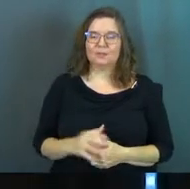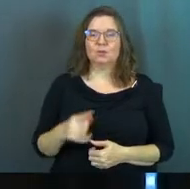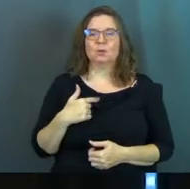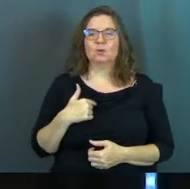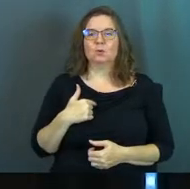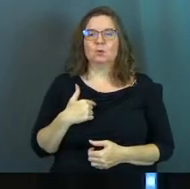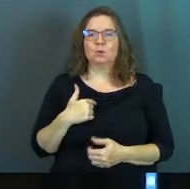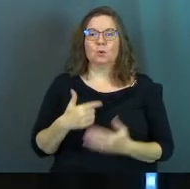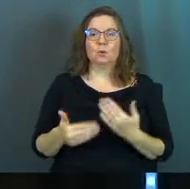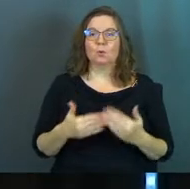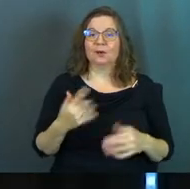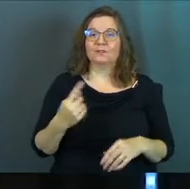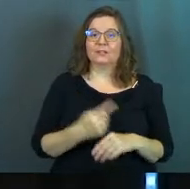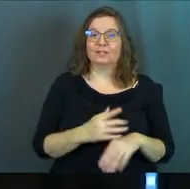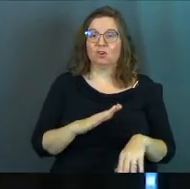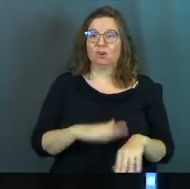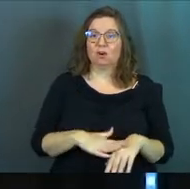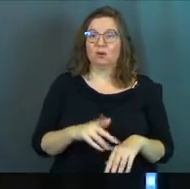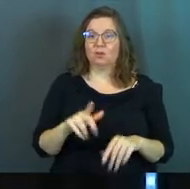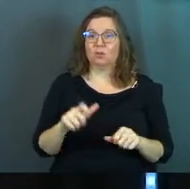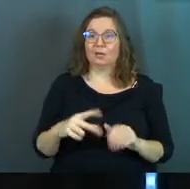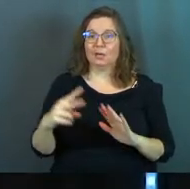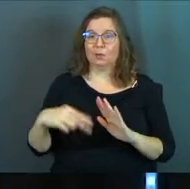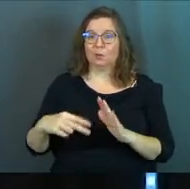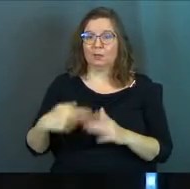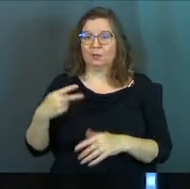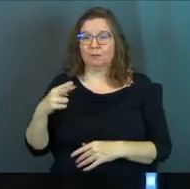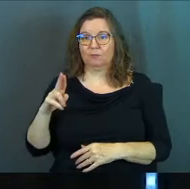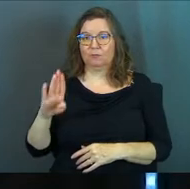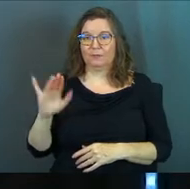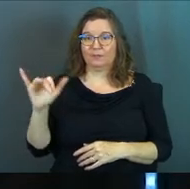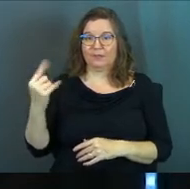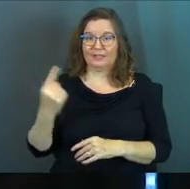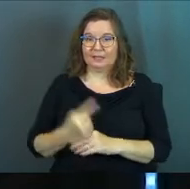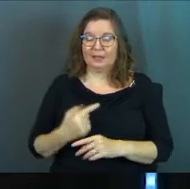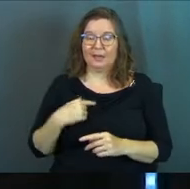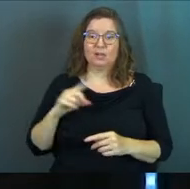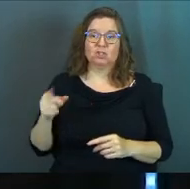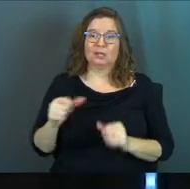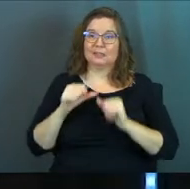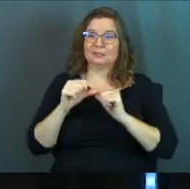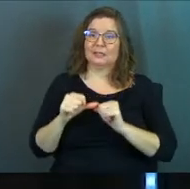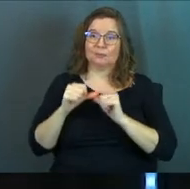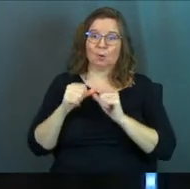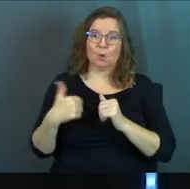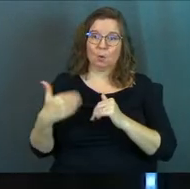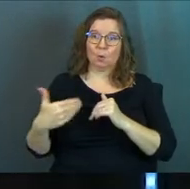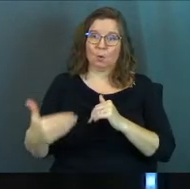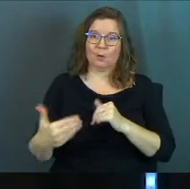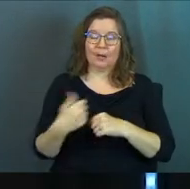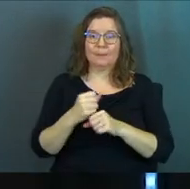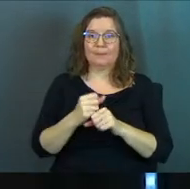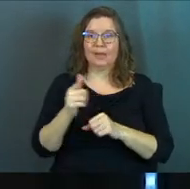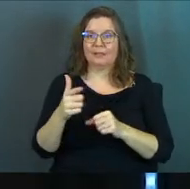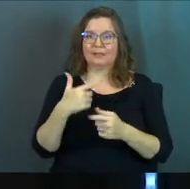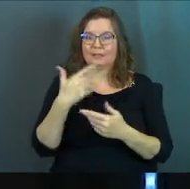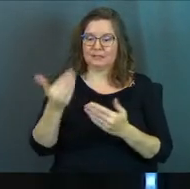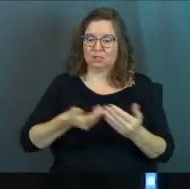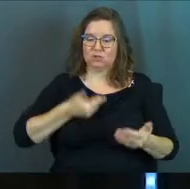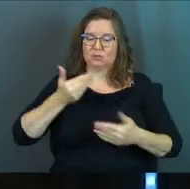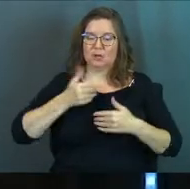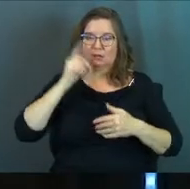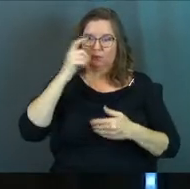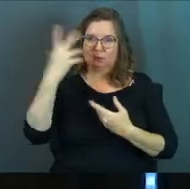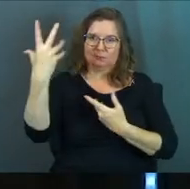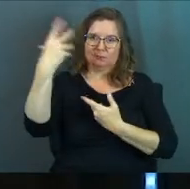And so you can just, whatever day you're on, you can just read the Proverb for that day and just keep going and just make this introduction